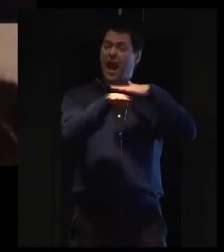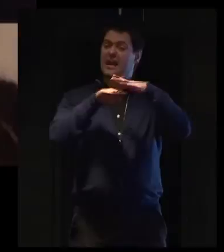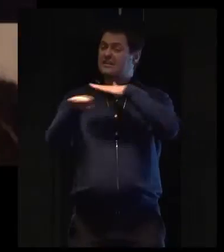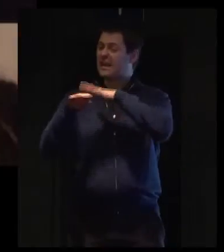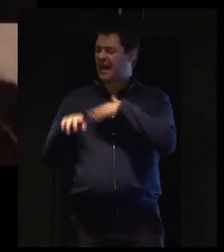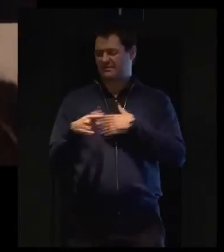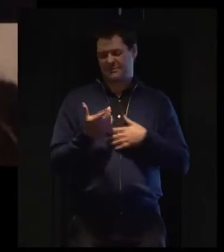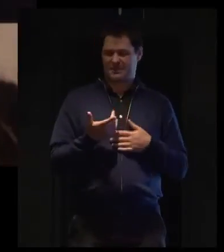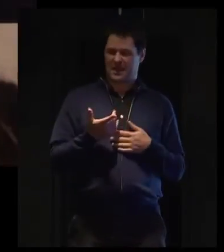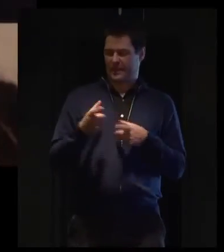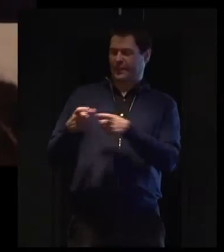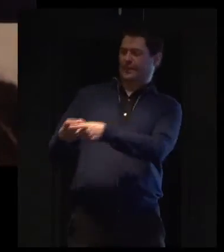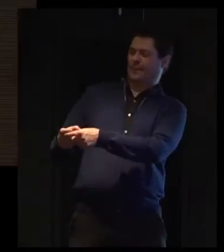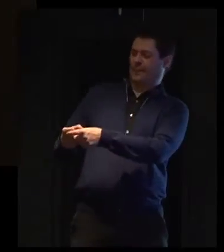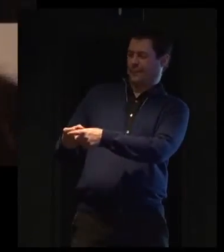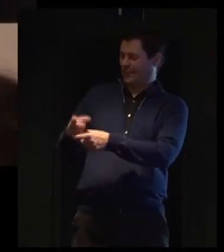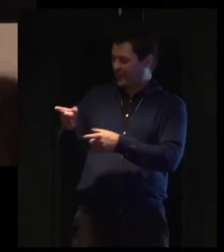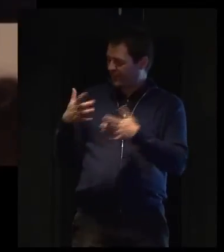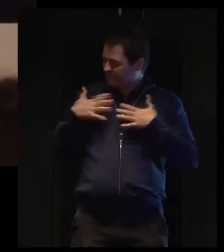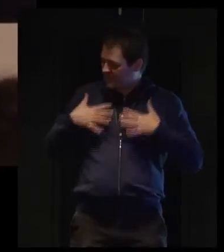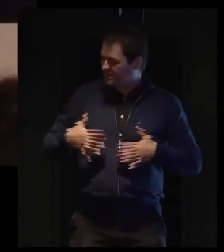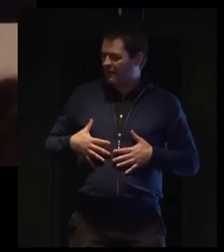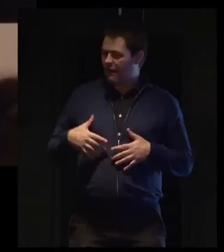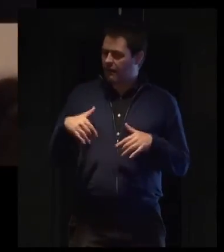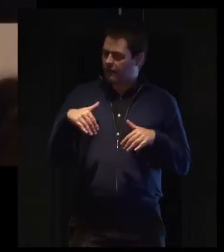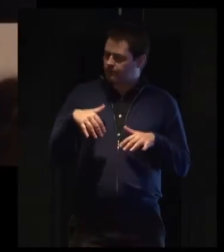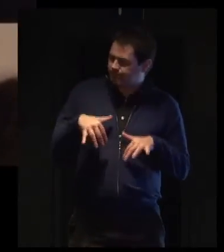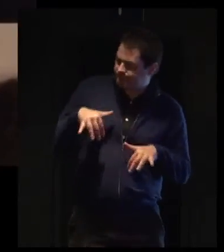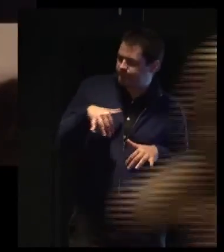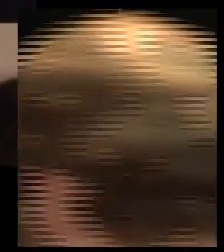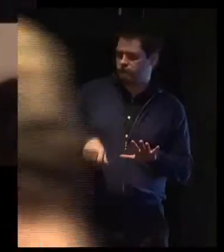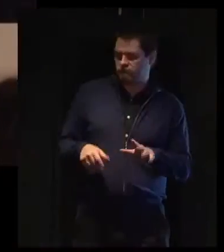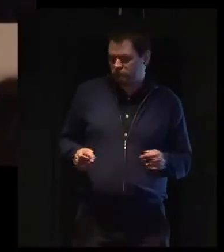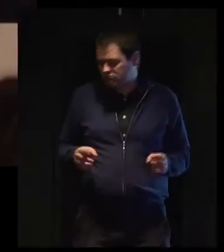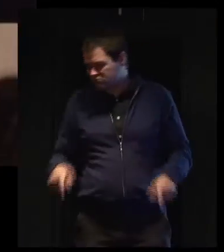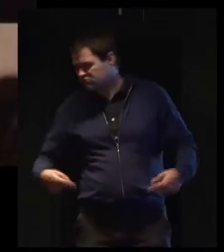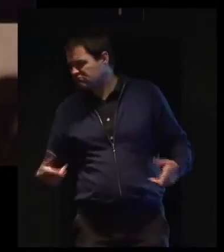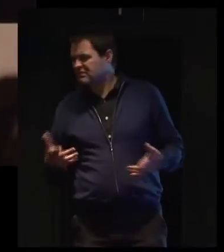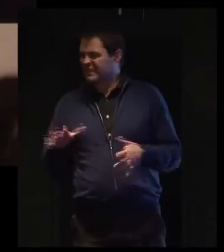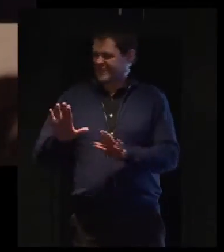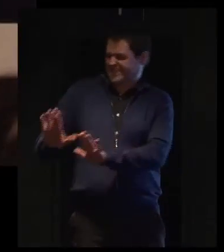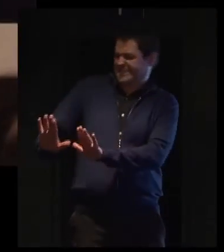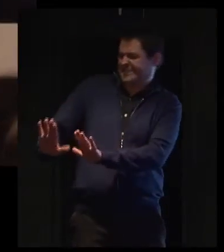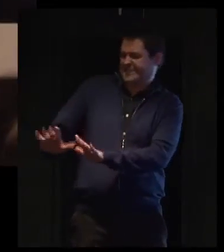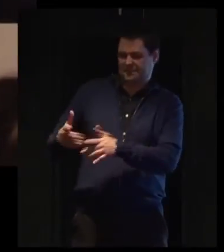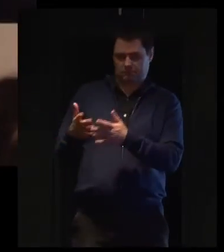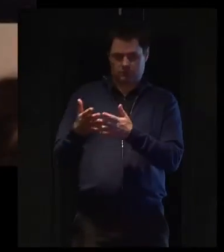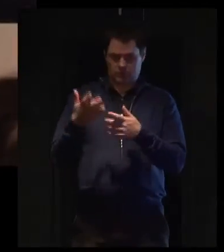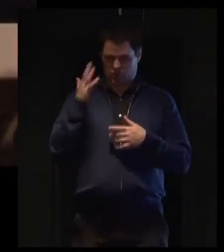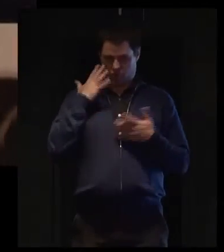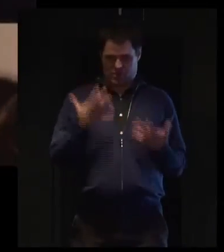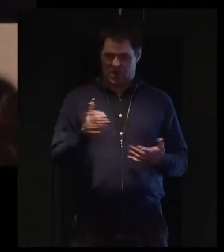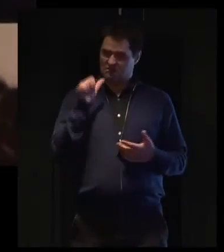an issue only related to those with a physical disability. However, I think we all know from the last couple of days,